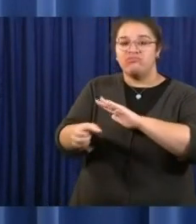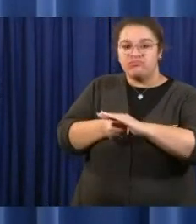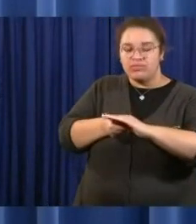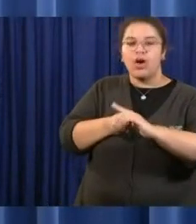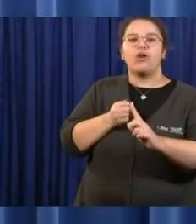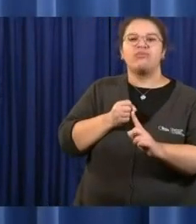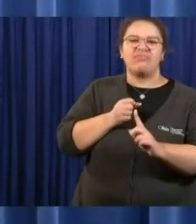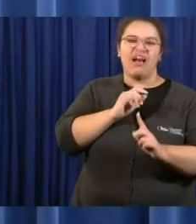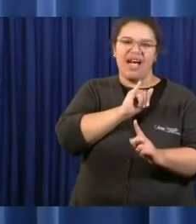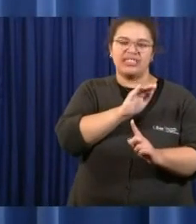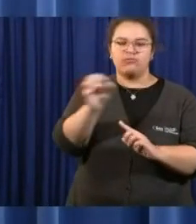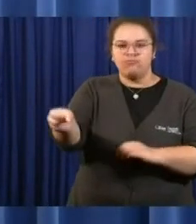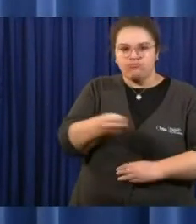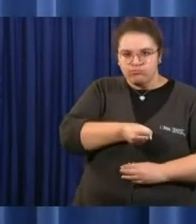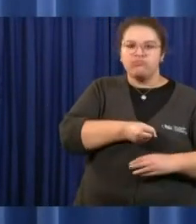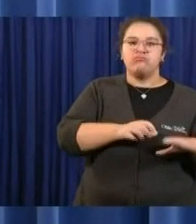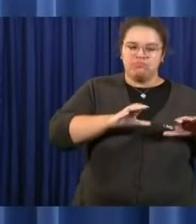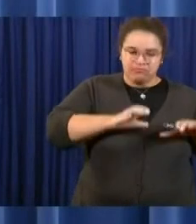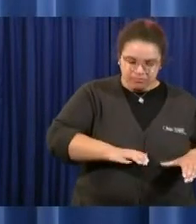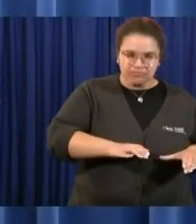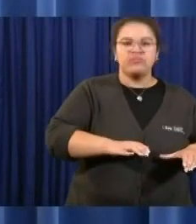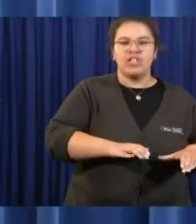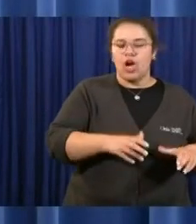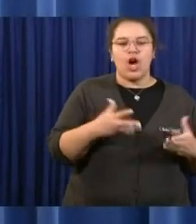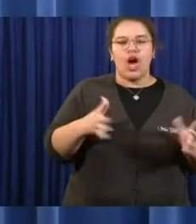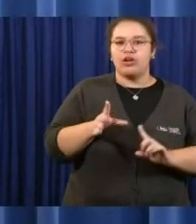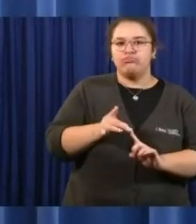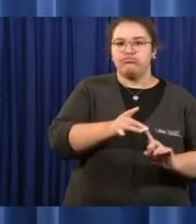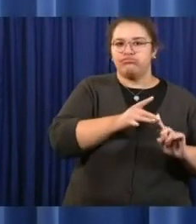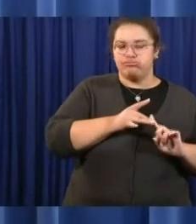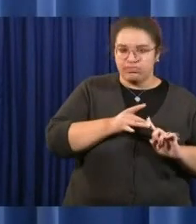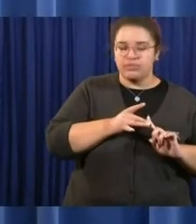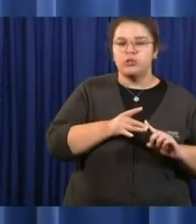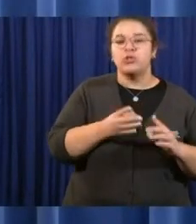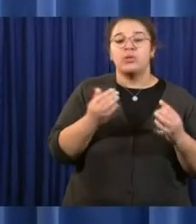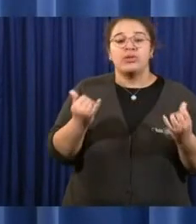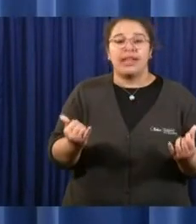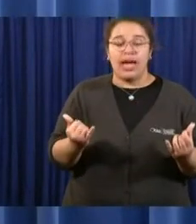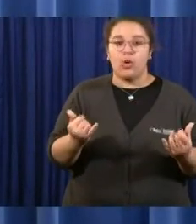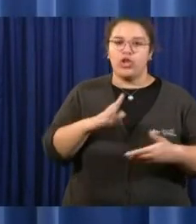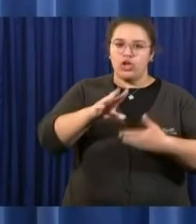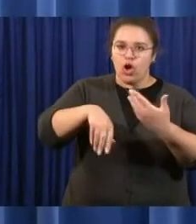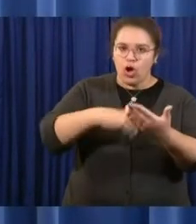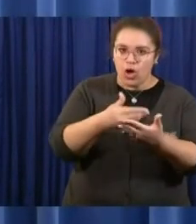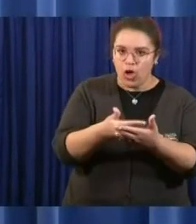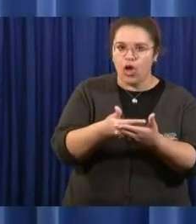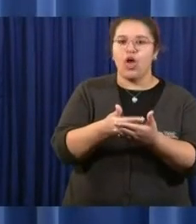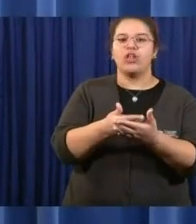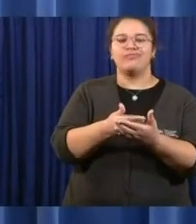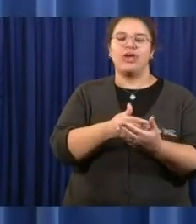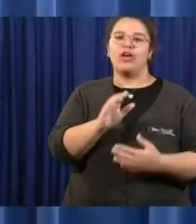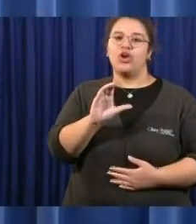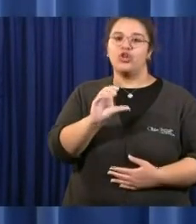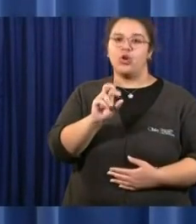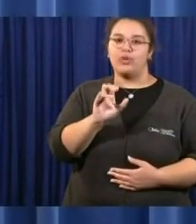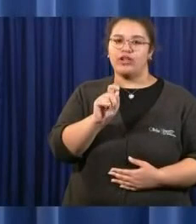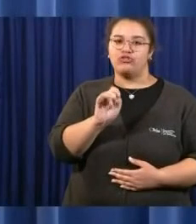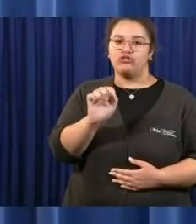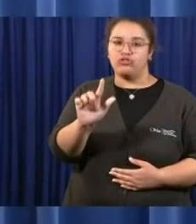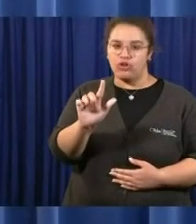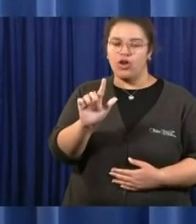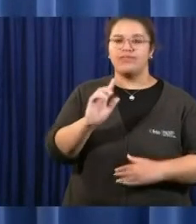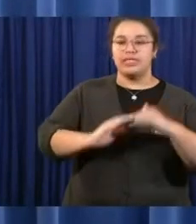My question is, should more be done to address outbreaks in all correctional facilities, if only because